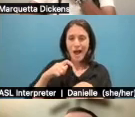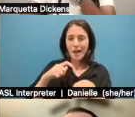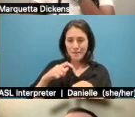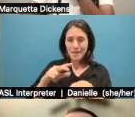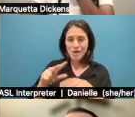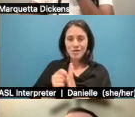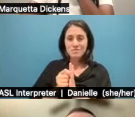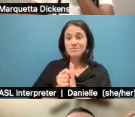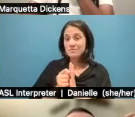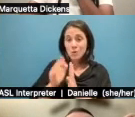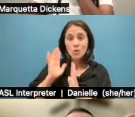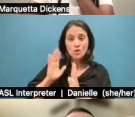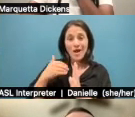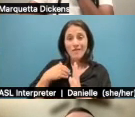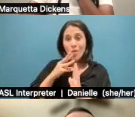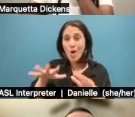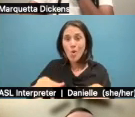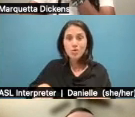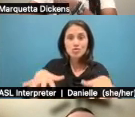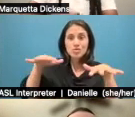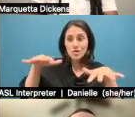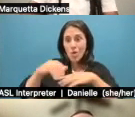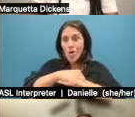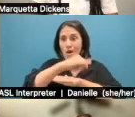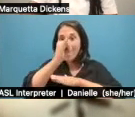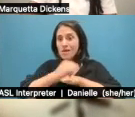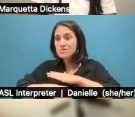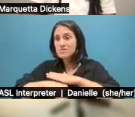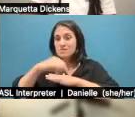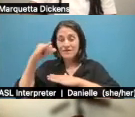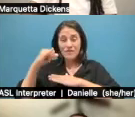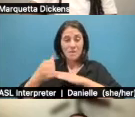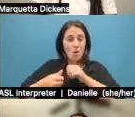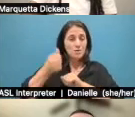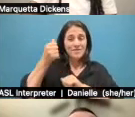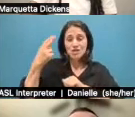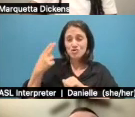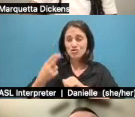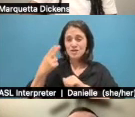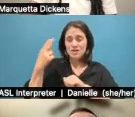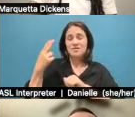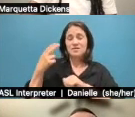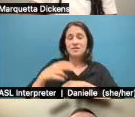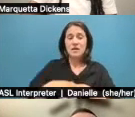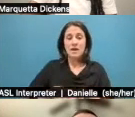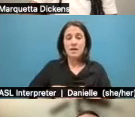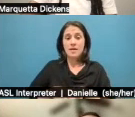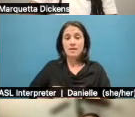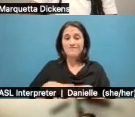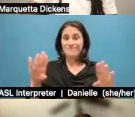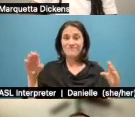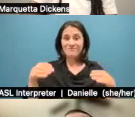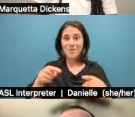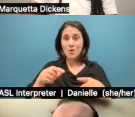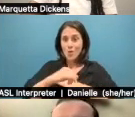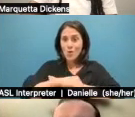Um, you know, for most of history, this area was covered by an ocean. So I worked on a story that talked about, you know, whales as a climate solution. And I told